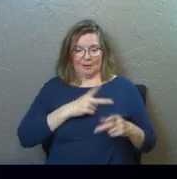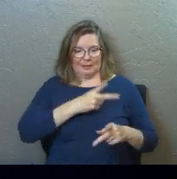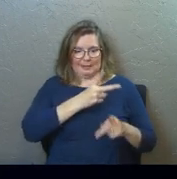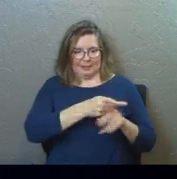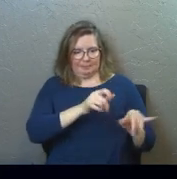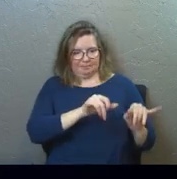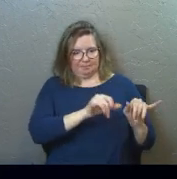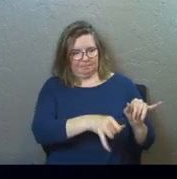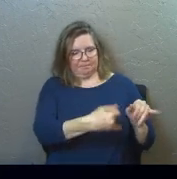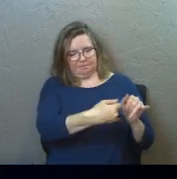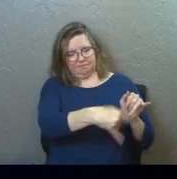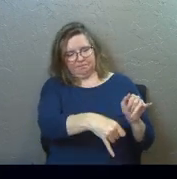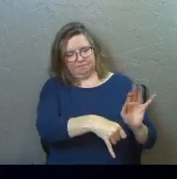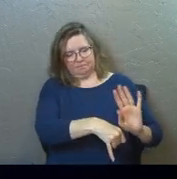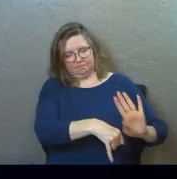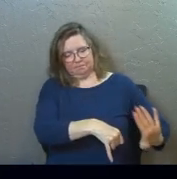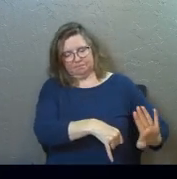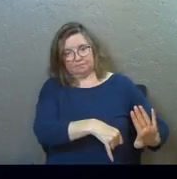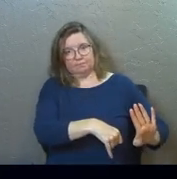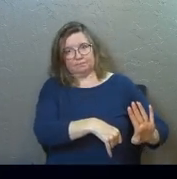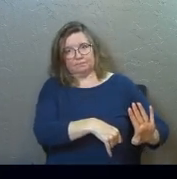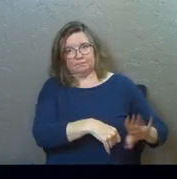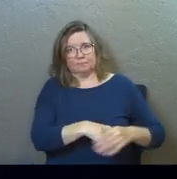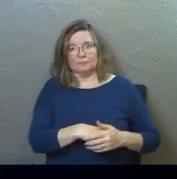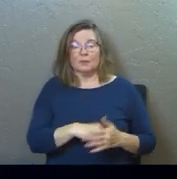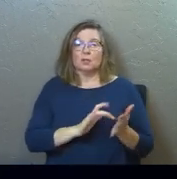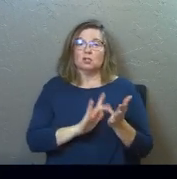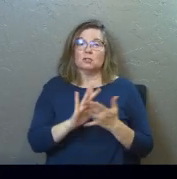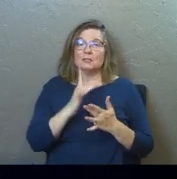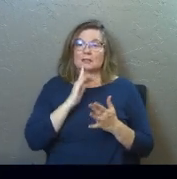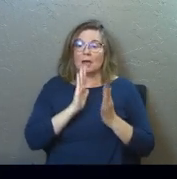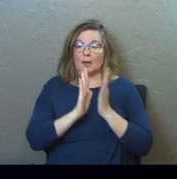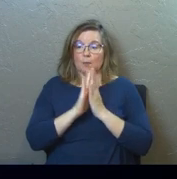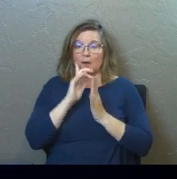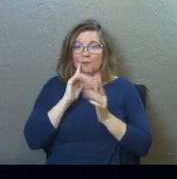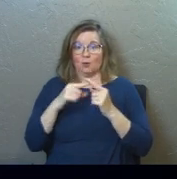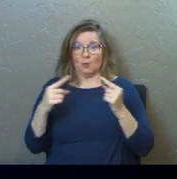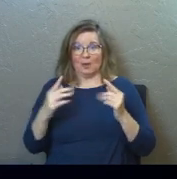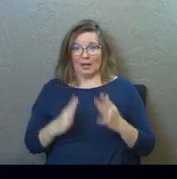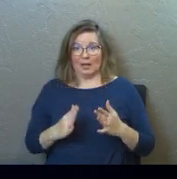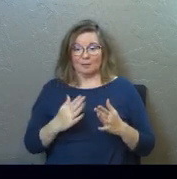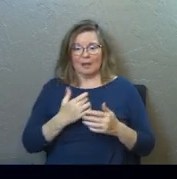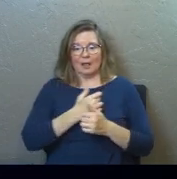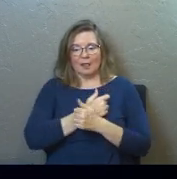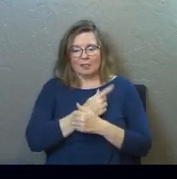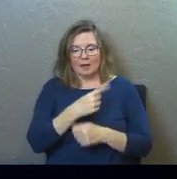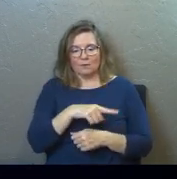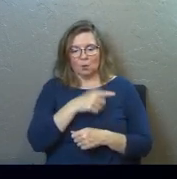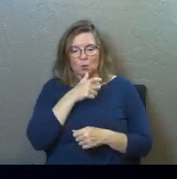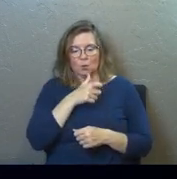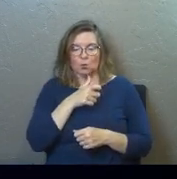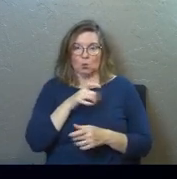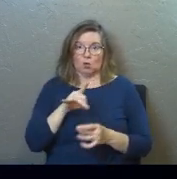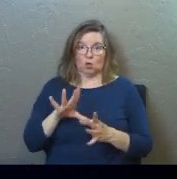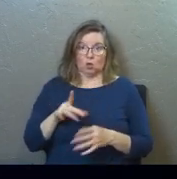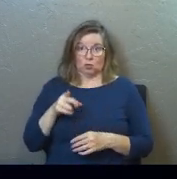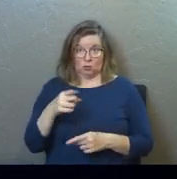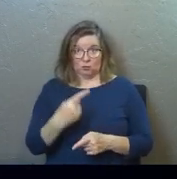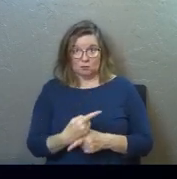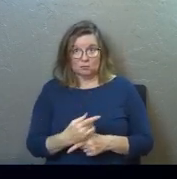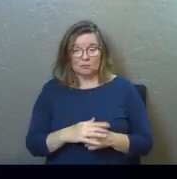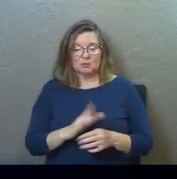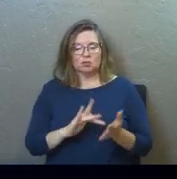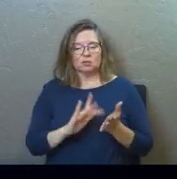and keeping them right in that enemy spot. Jesus said, pray for your enemies. He said, love those who curse you. Yes?